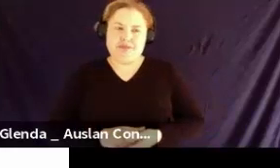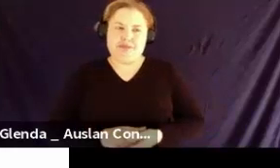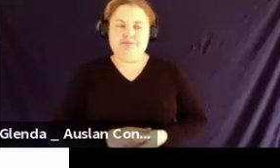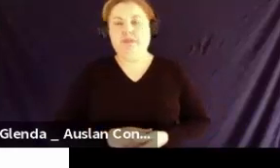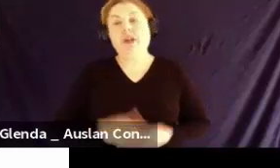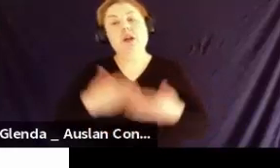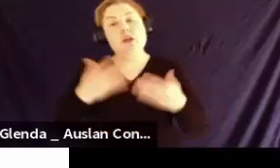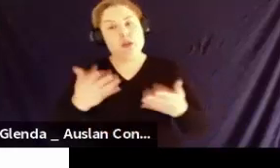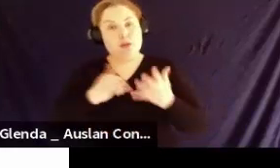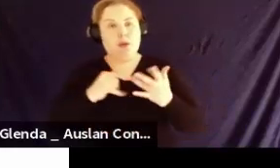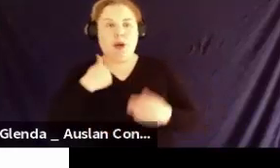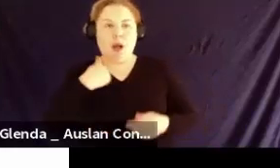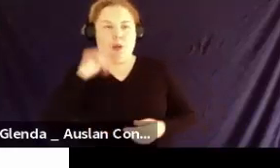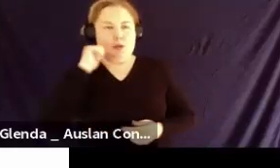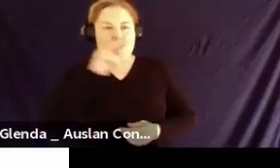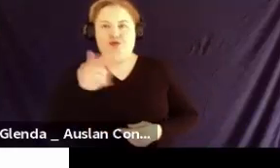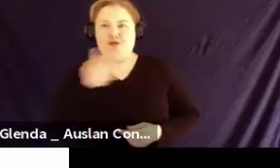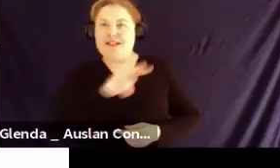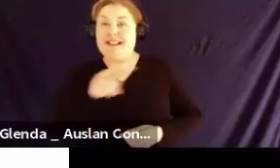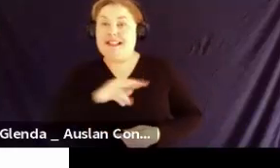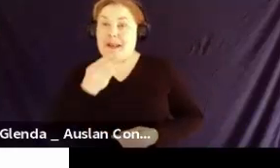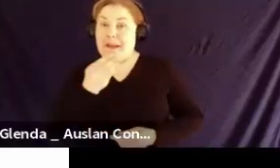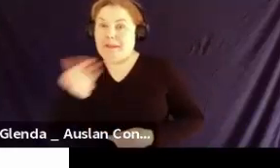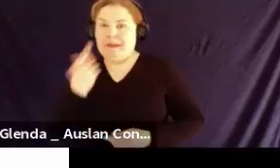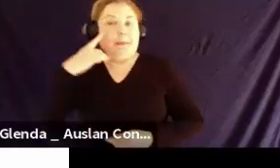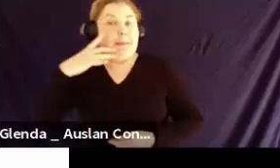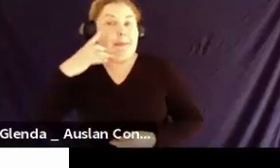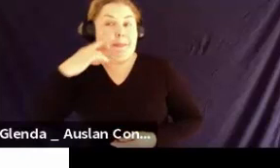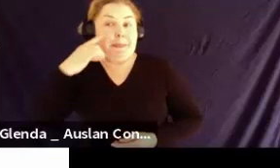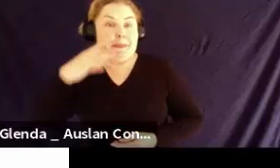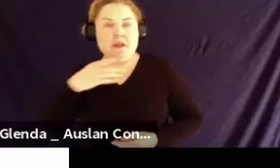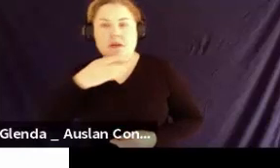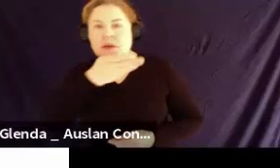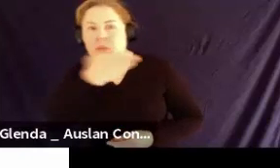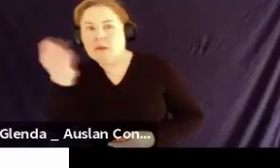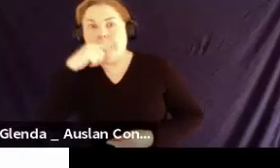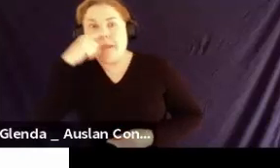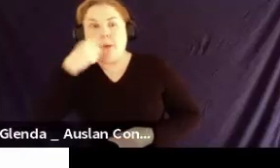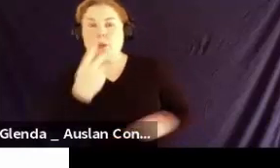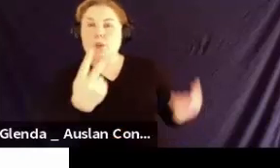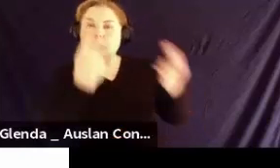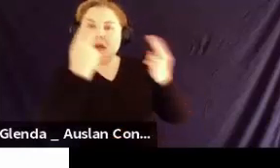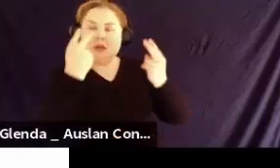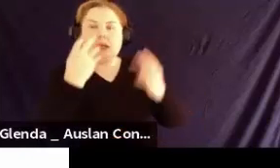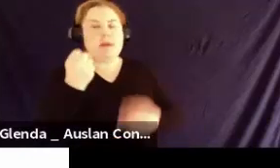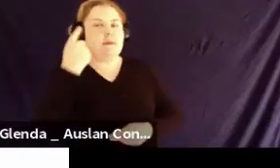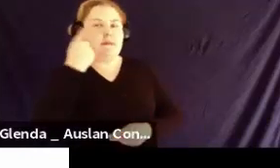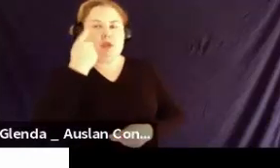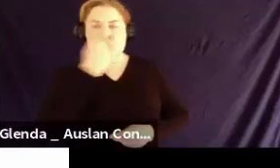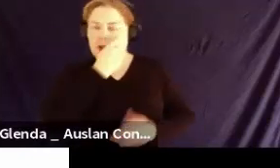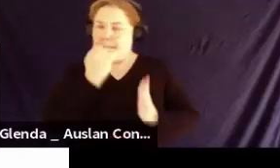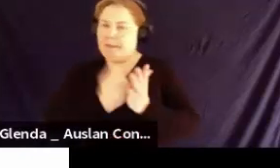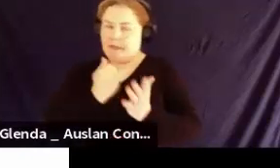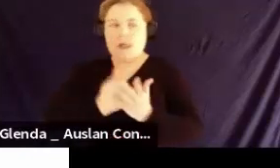So, I'll read some of them out, just in case we have people watching this who have vision employment. But some of the